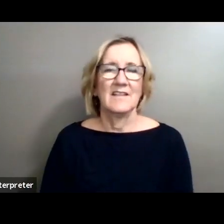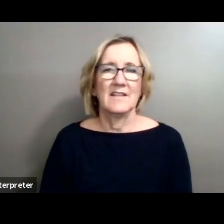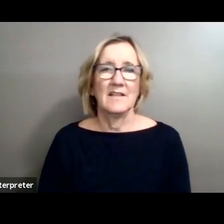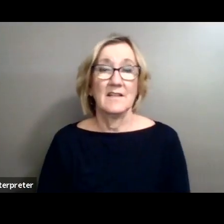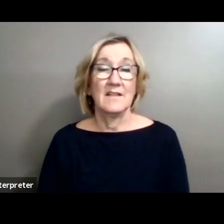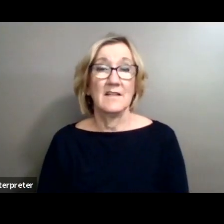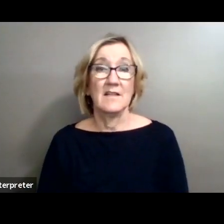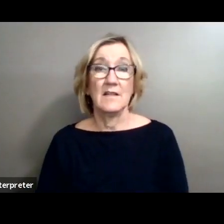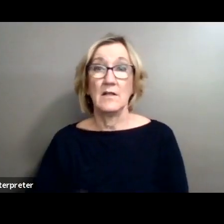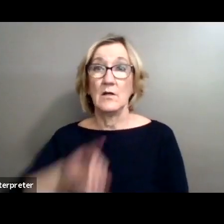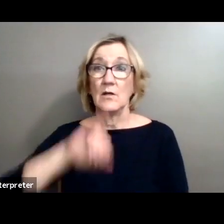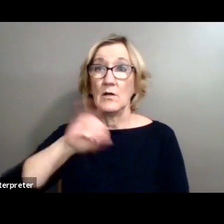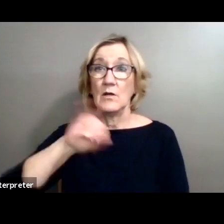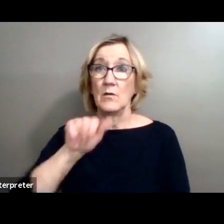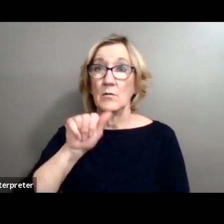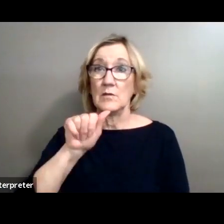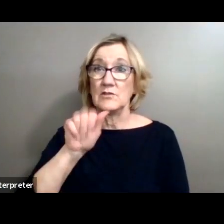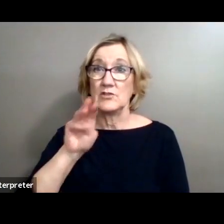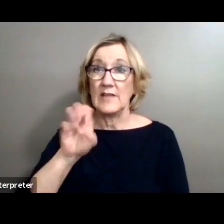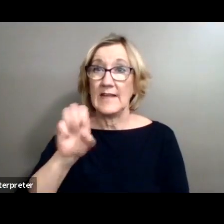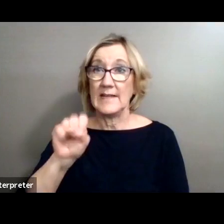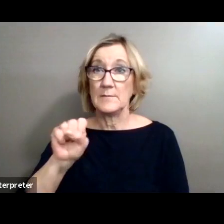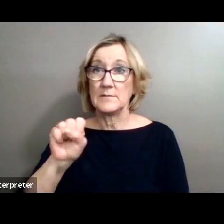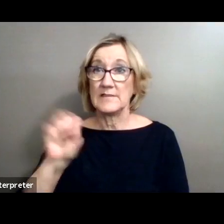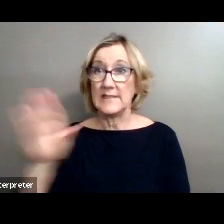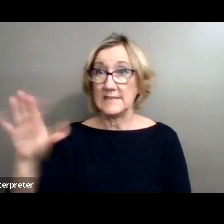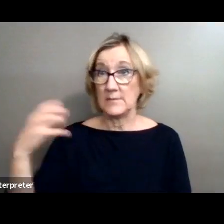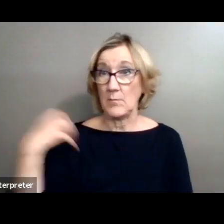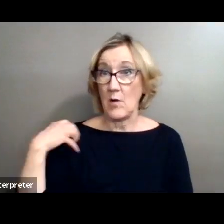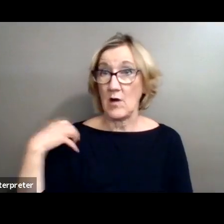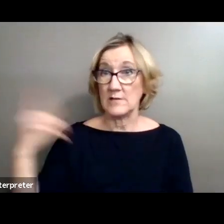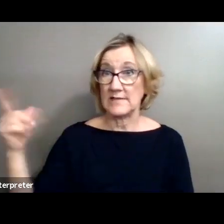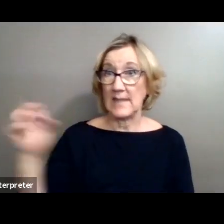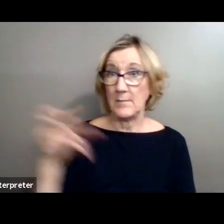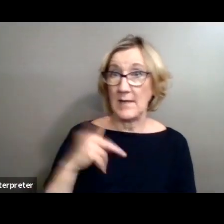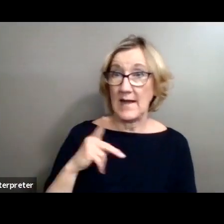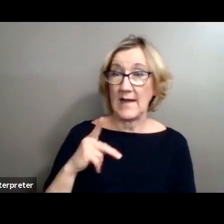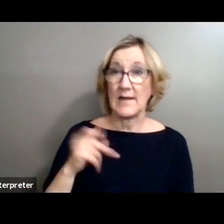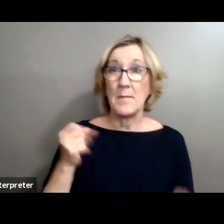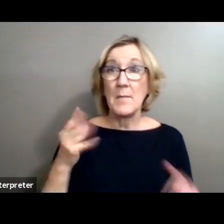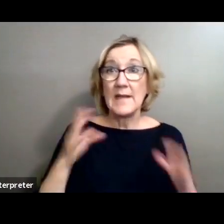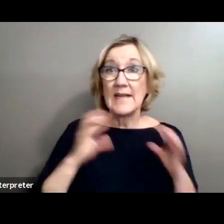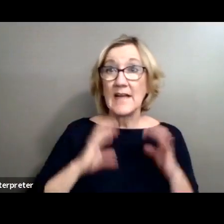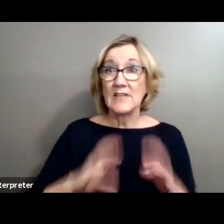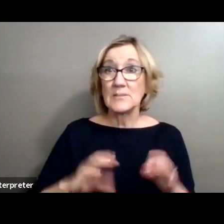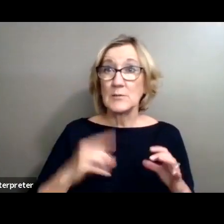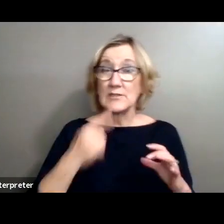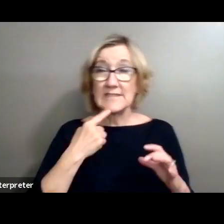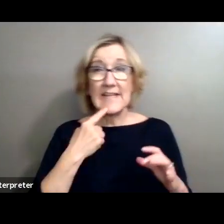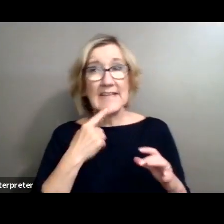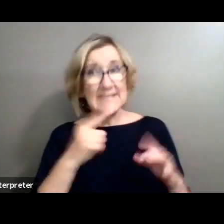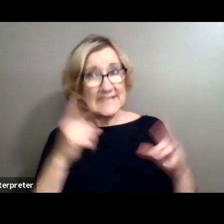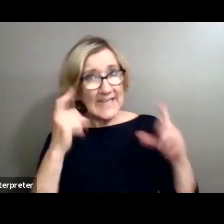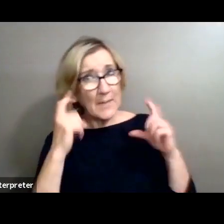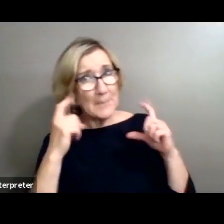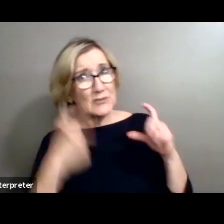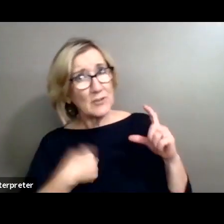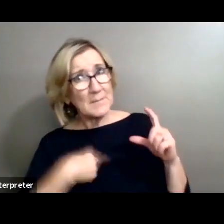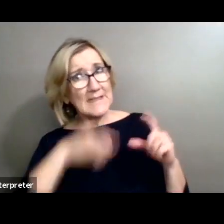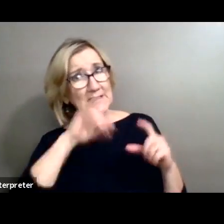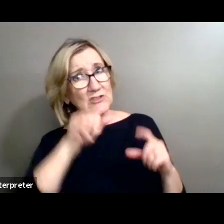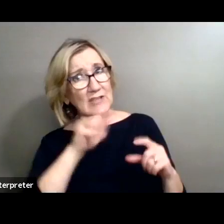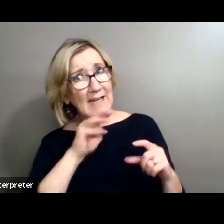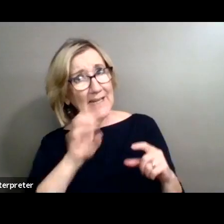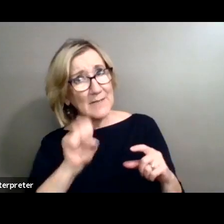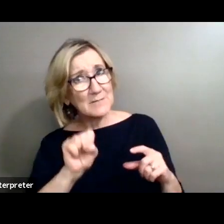When James' boss returned, he found a line of customers saying, take a picture of me, James van der Zee. So James went